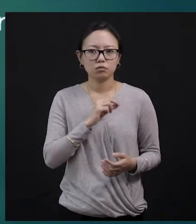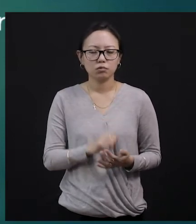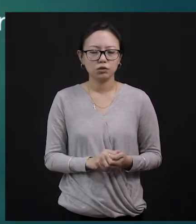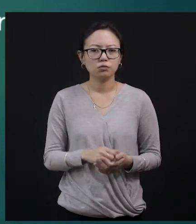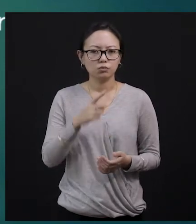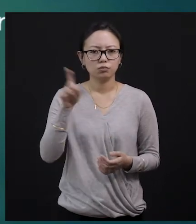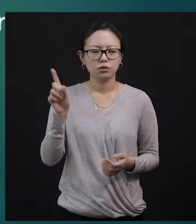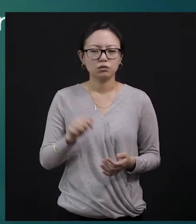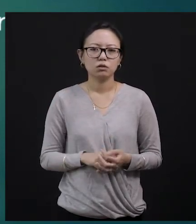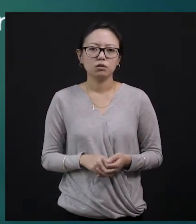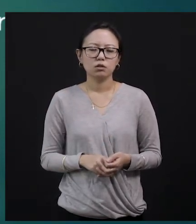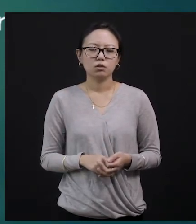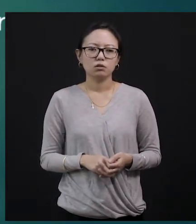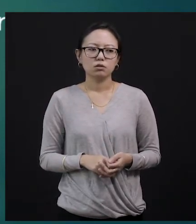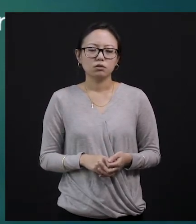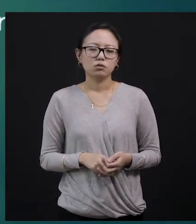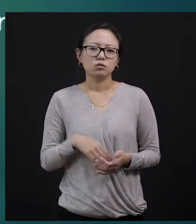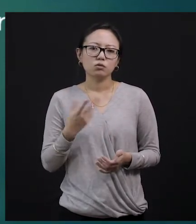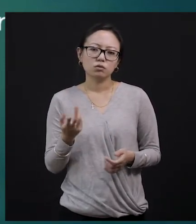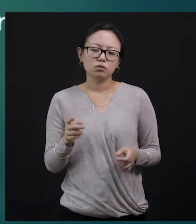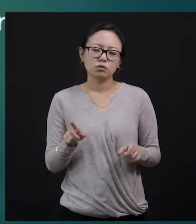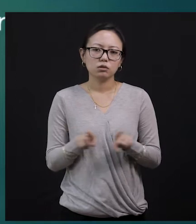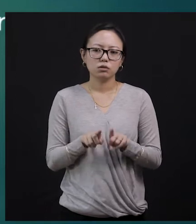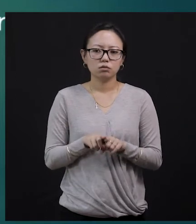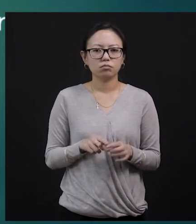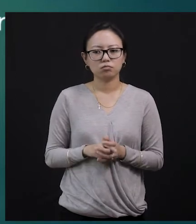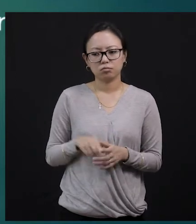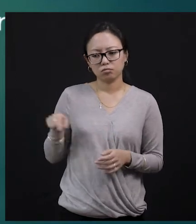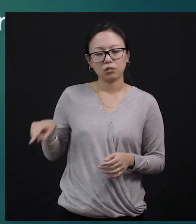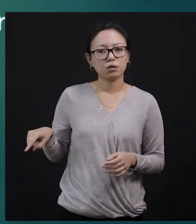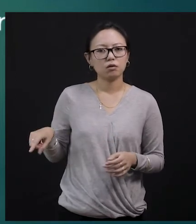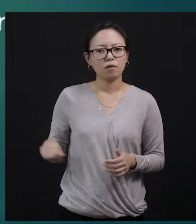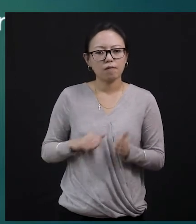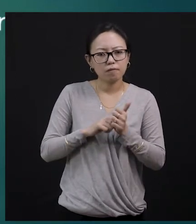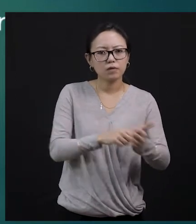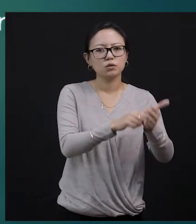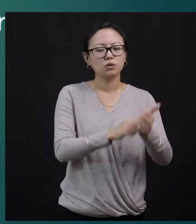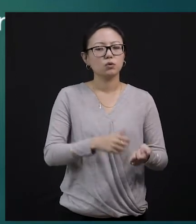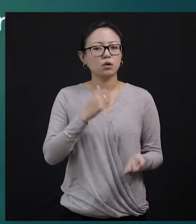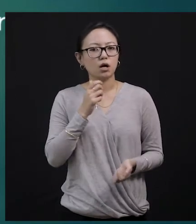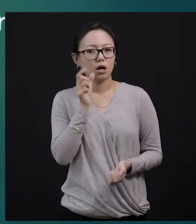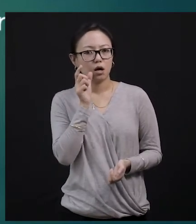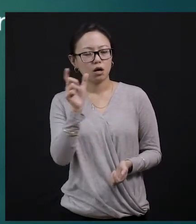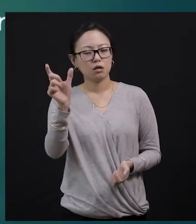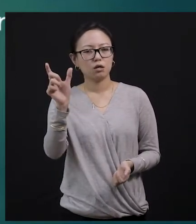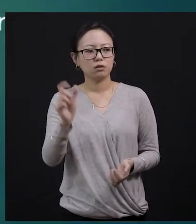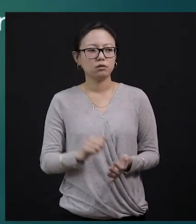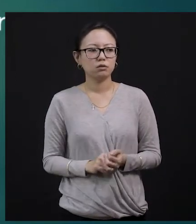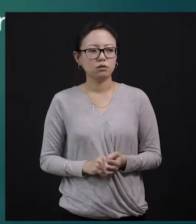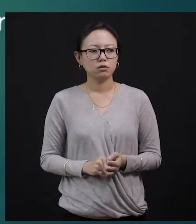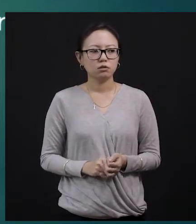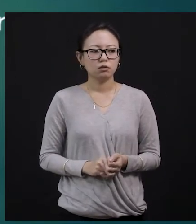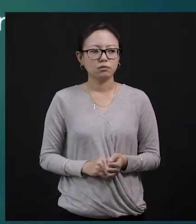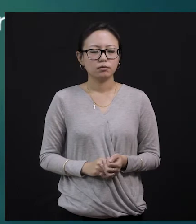this. And so our narrator, the boy is also doing the same thing. He was following his uncle along with Baya. And then